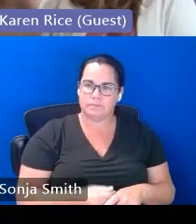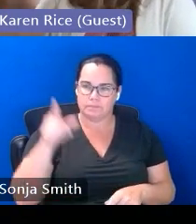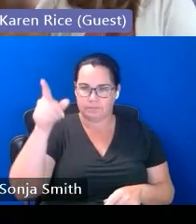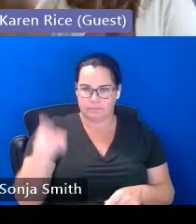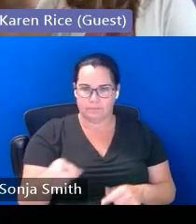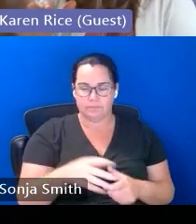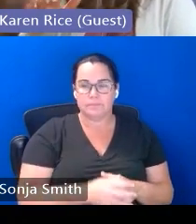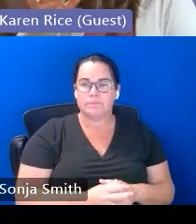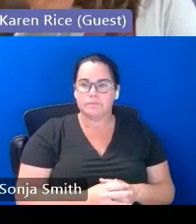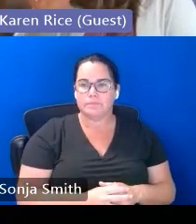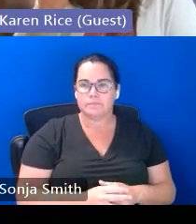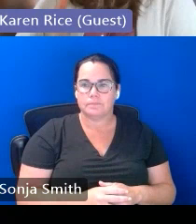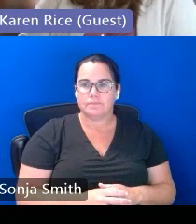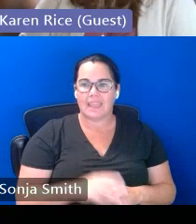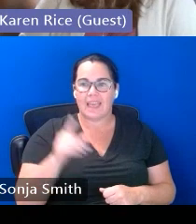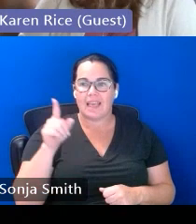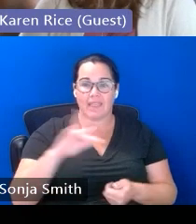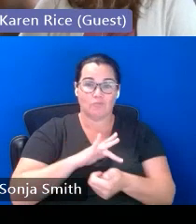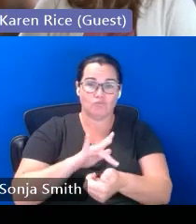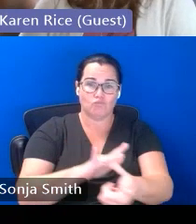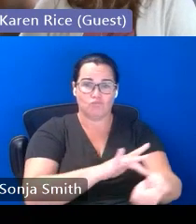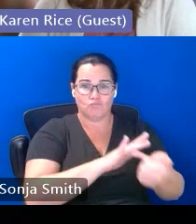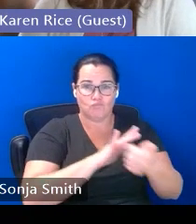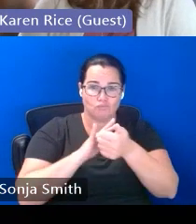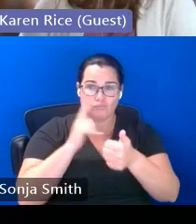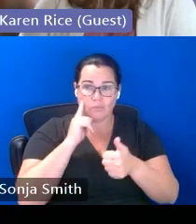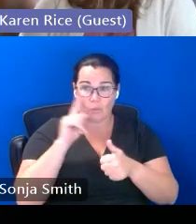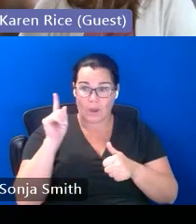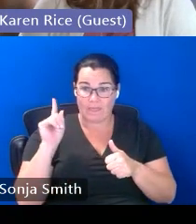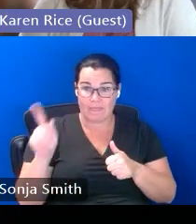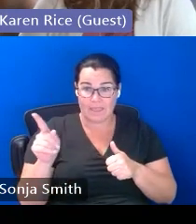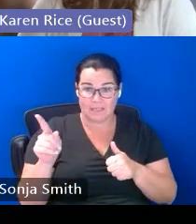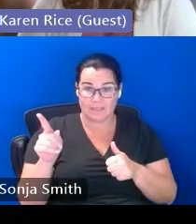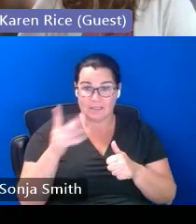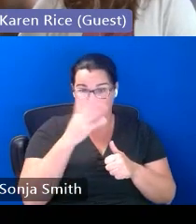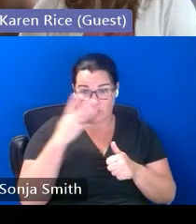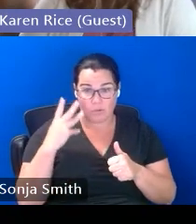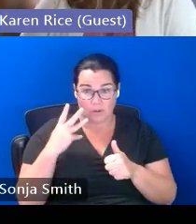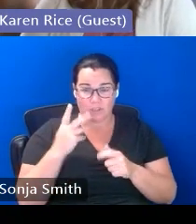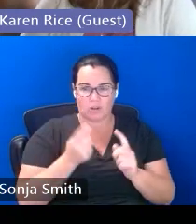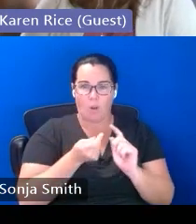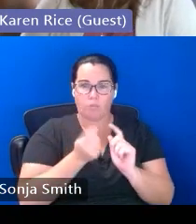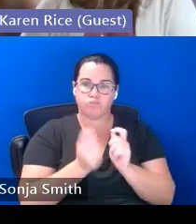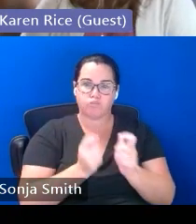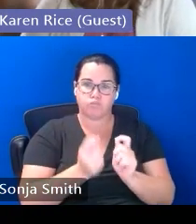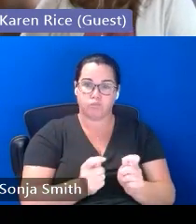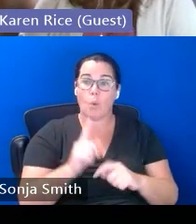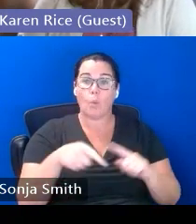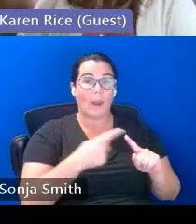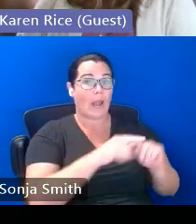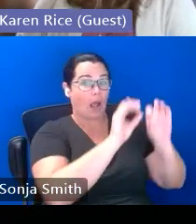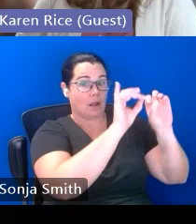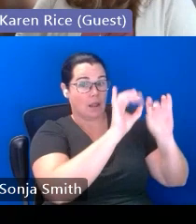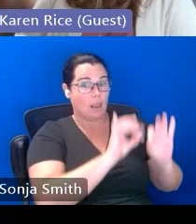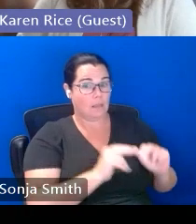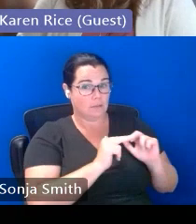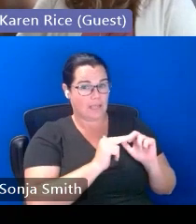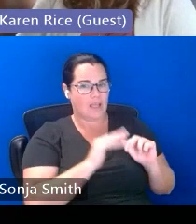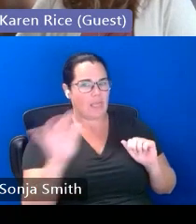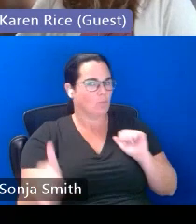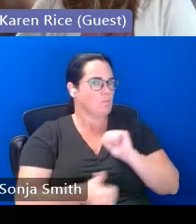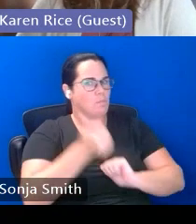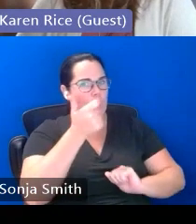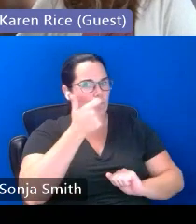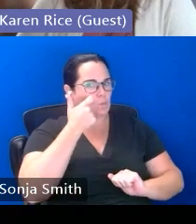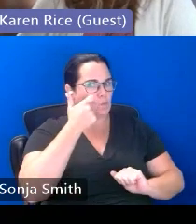is constantly changing and again when i put these slides together this was the most up-to-date information that i had and when i